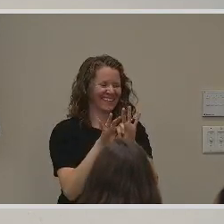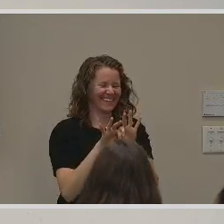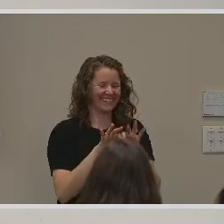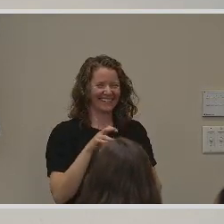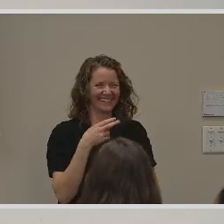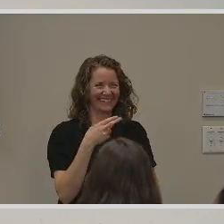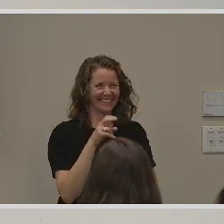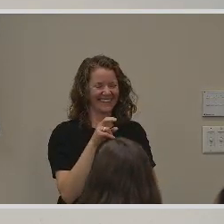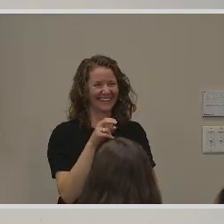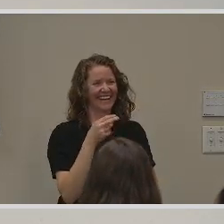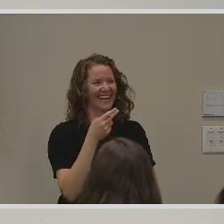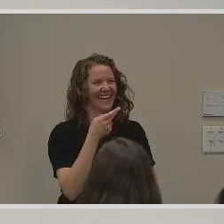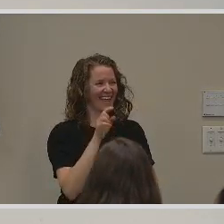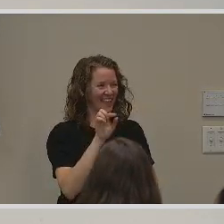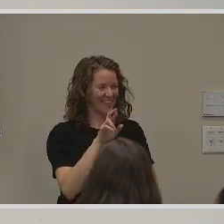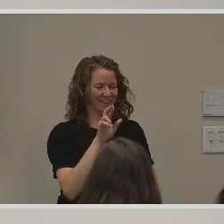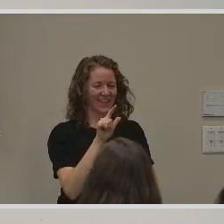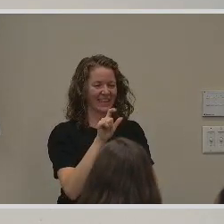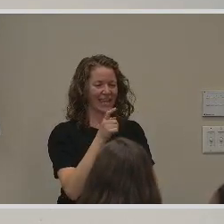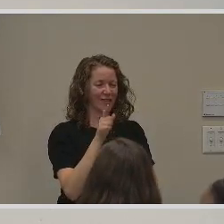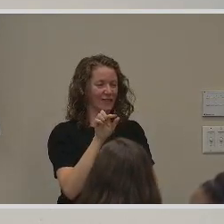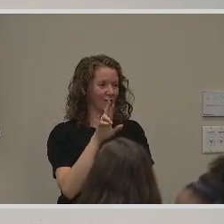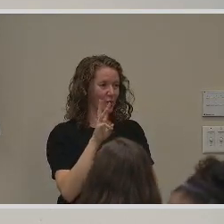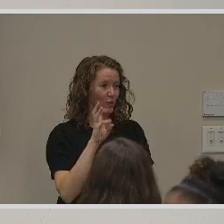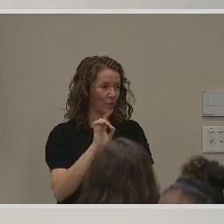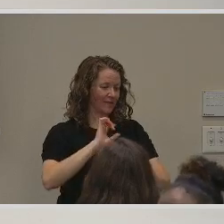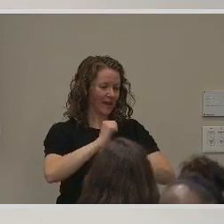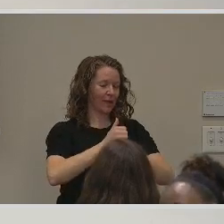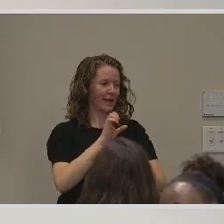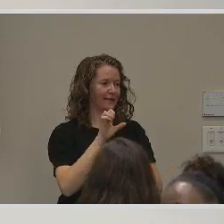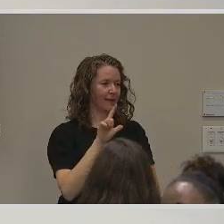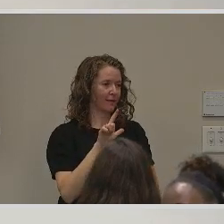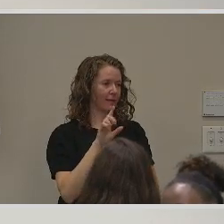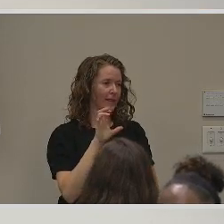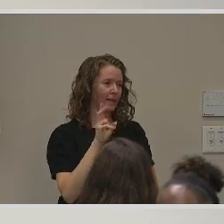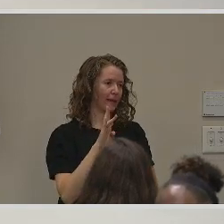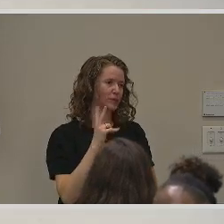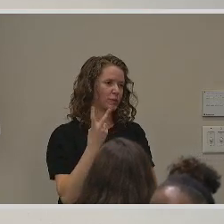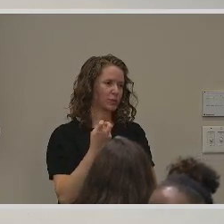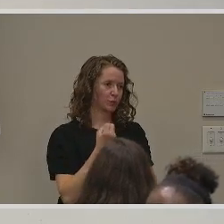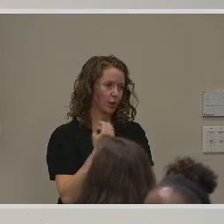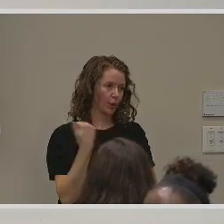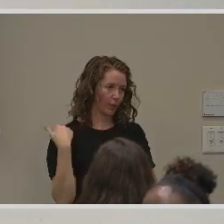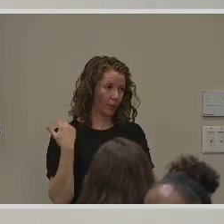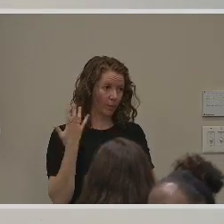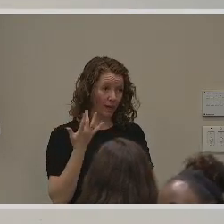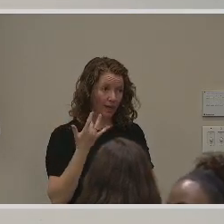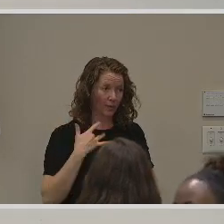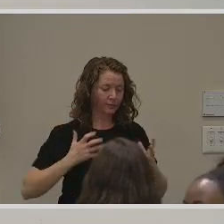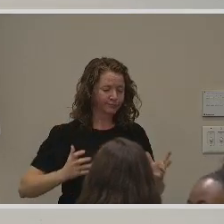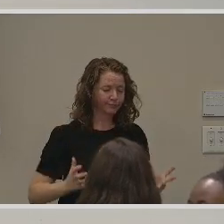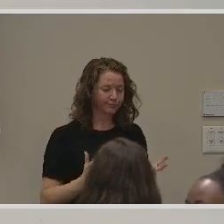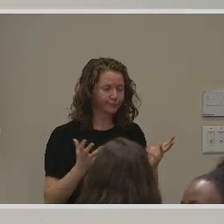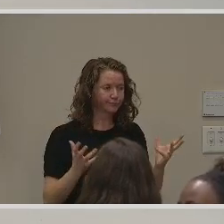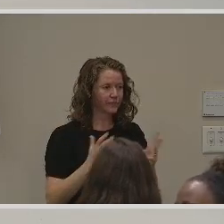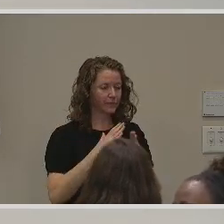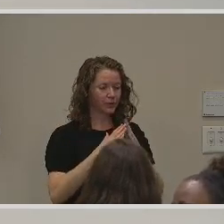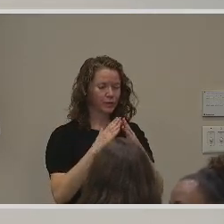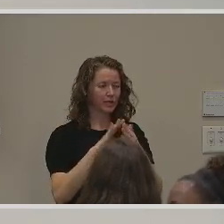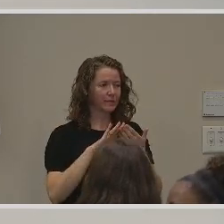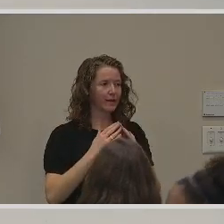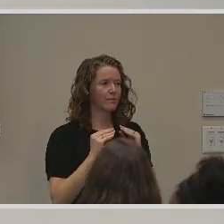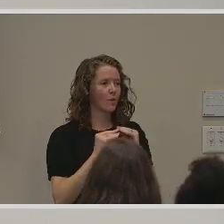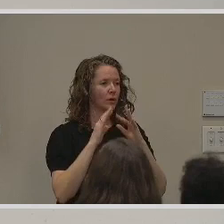Leatherwood, when founding the ASL club at this school two years ago. To promote a rich, diverse, and inclusive community for everyone on